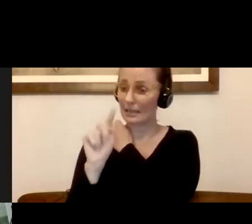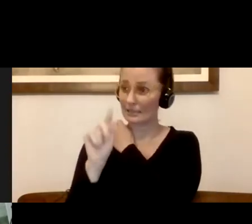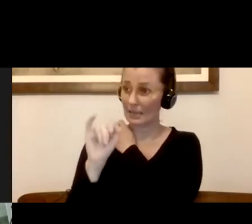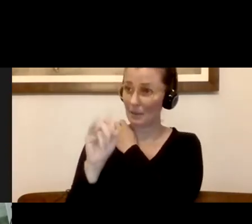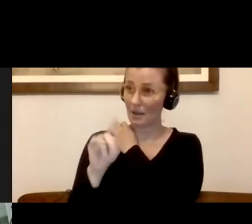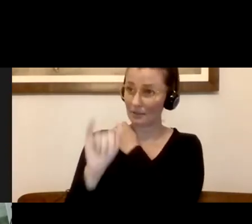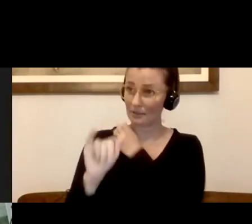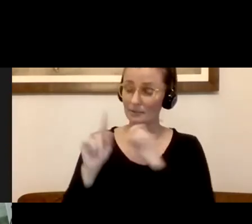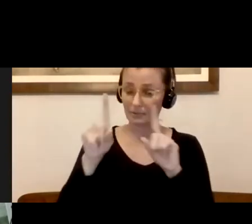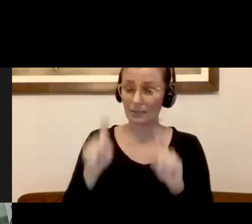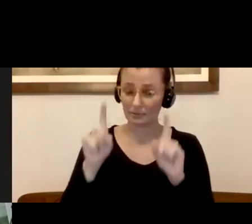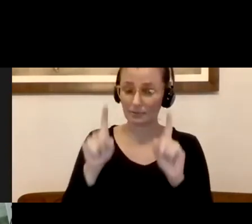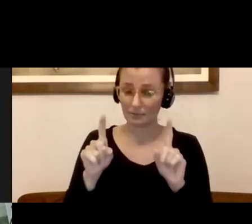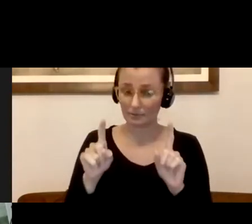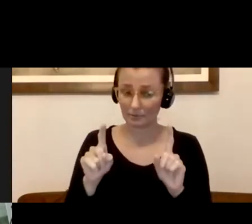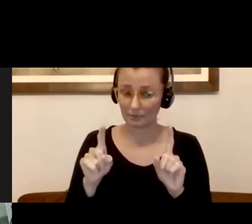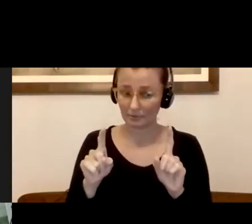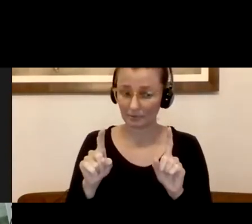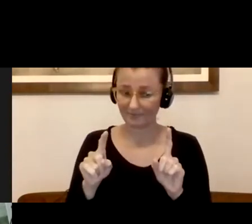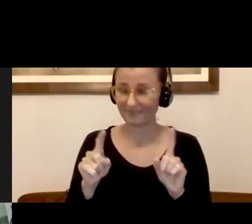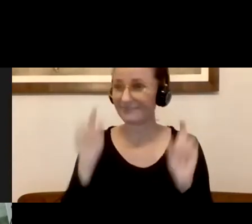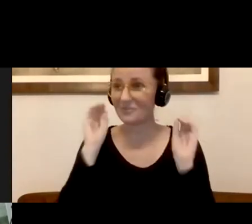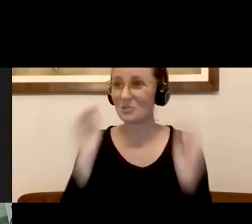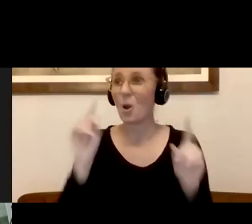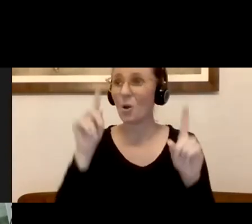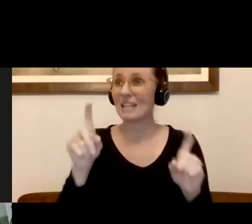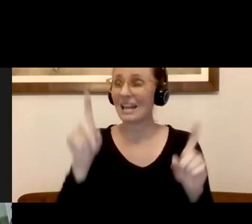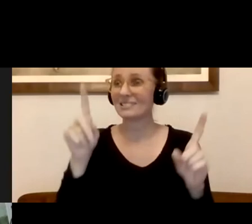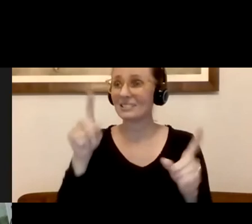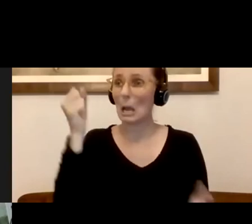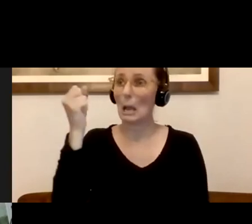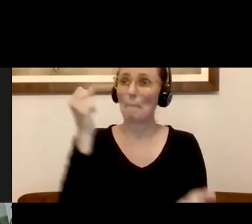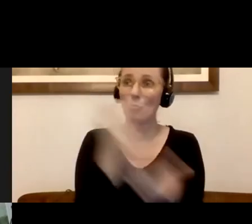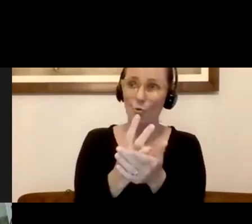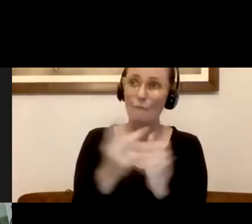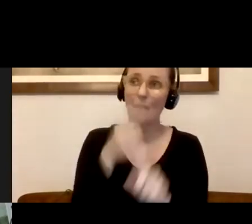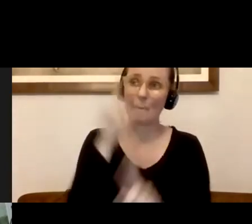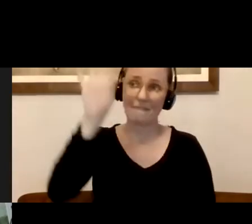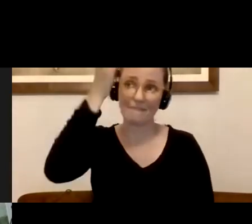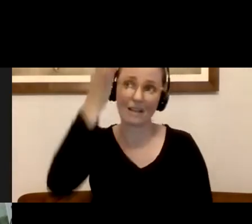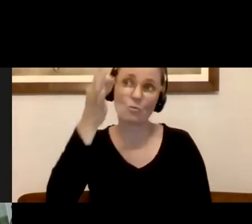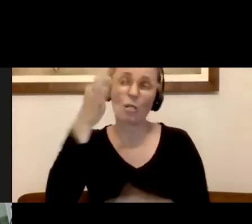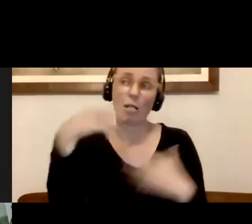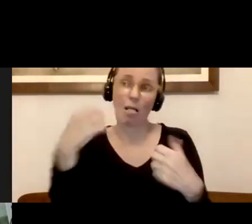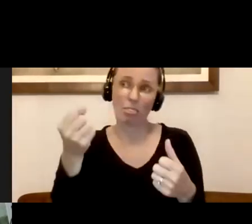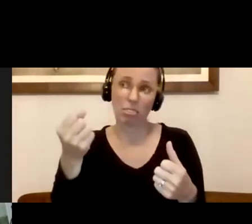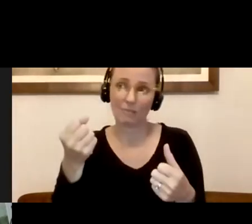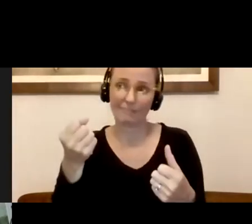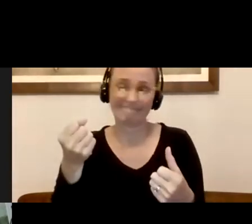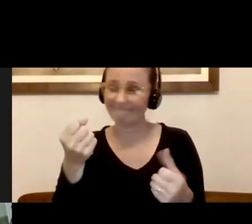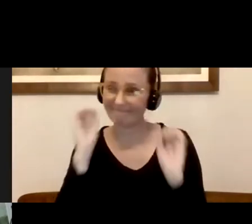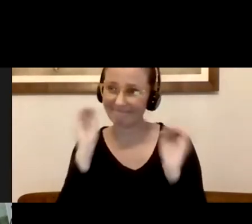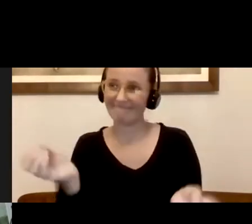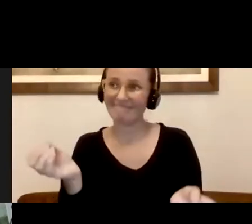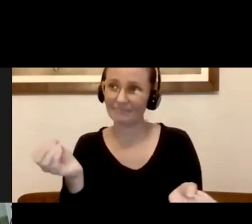now there have been no antibody tests that have been FDA approved. There are many that are in development and we hope to be part of that process within the